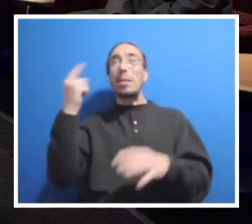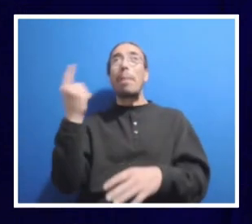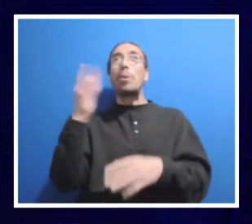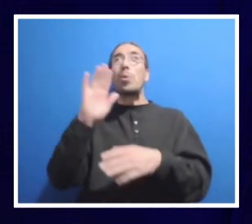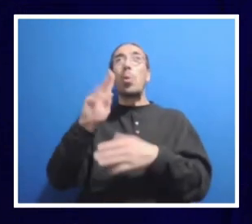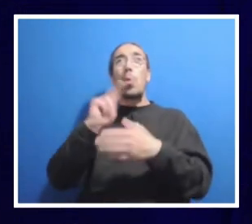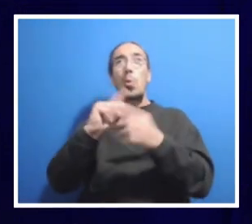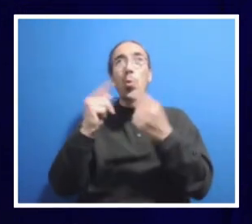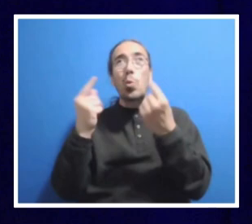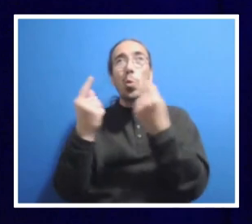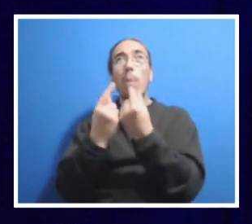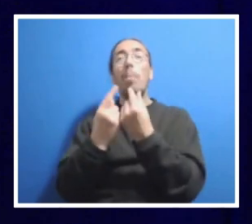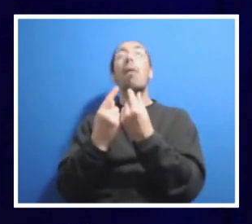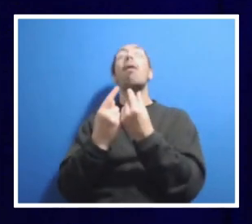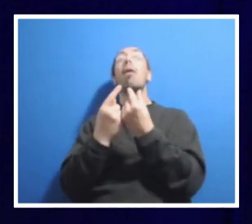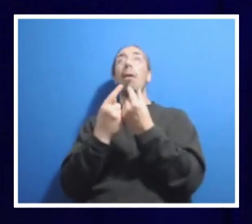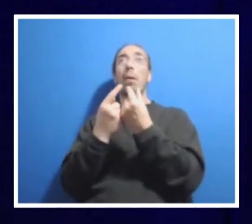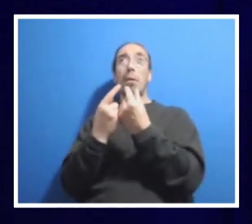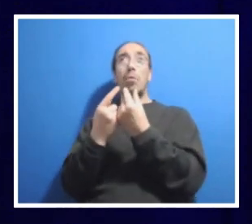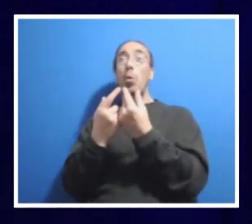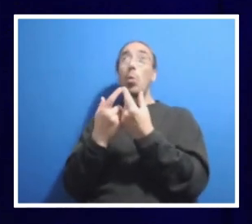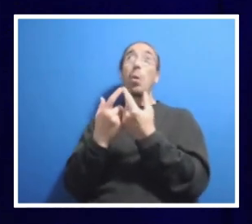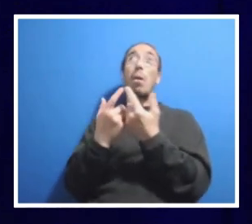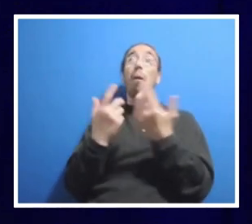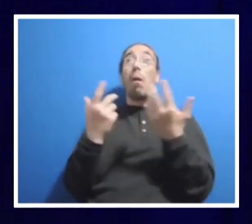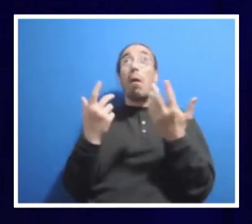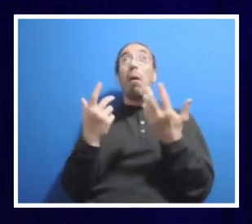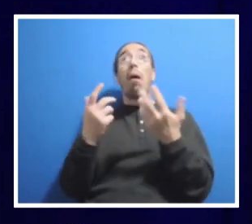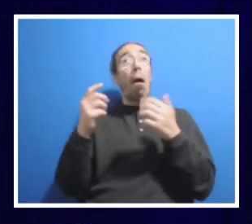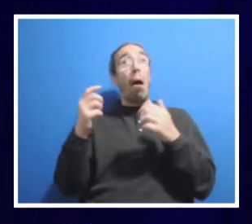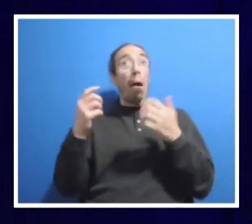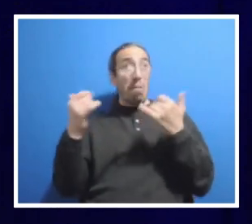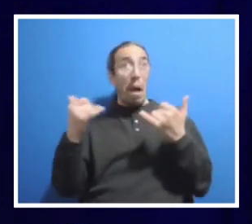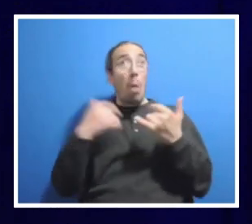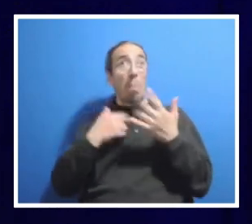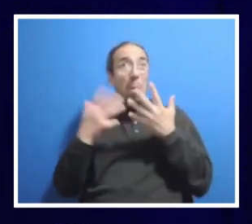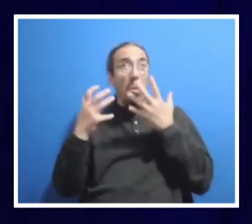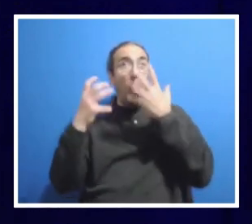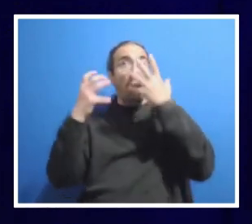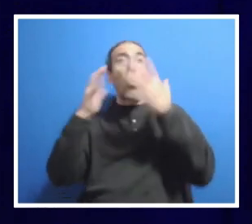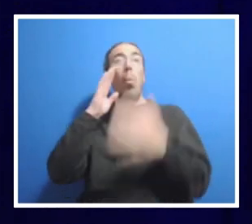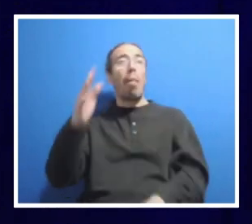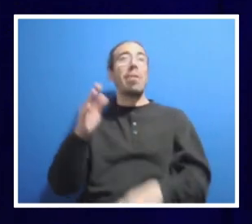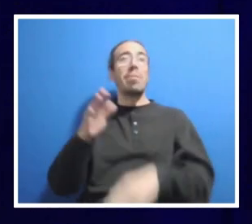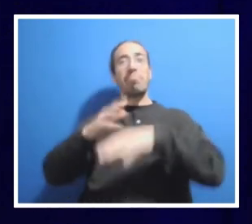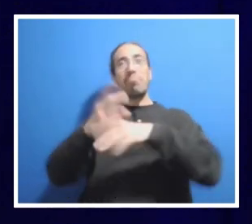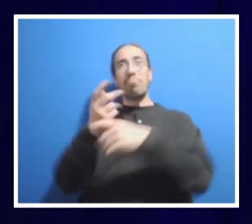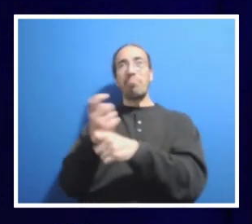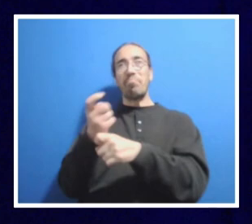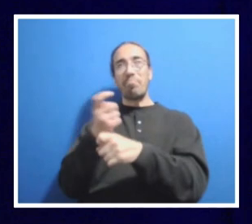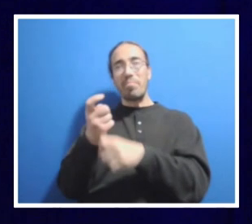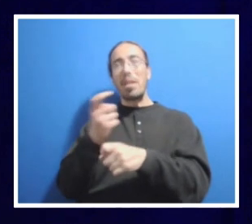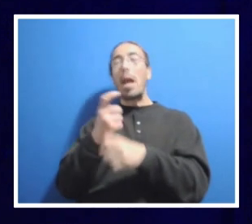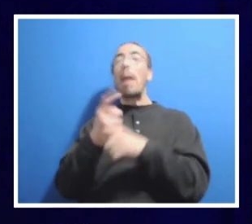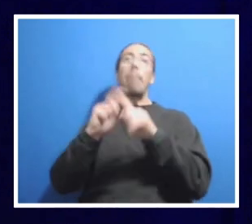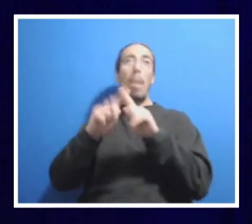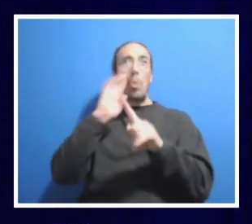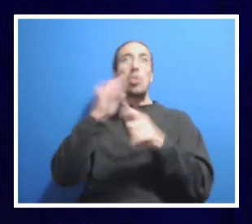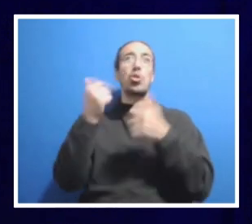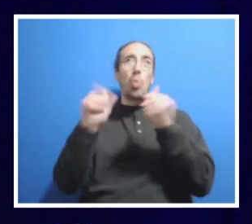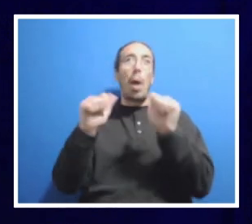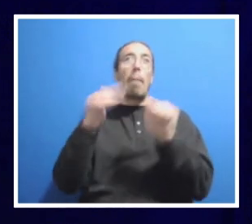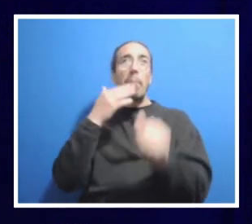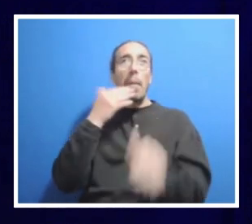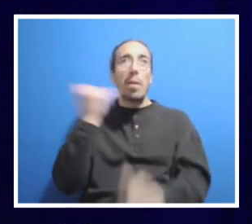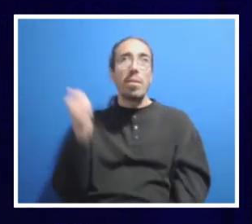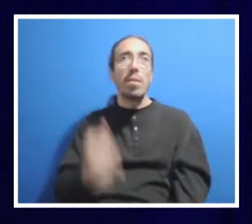dibs. Today I'm going to be a grouch. But everybody else has to pick up. We will do our best. We will do our best.